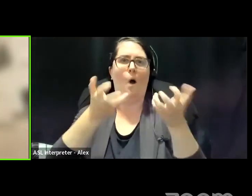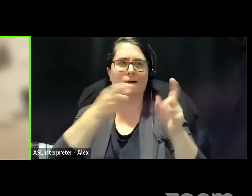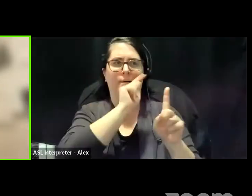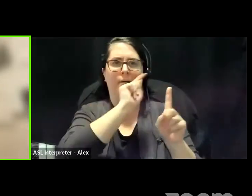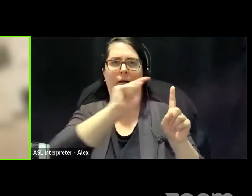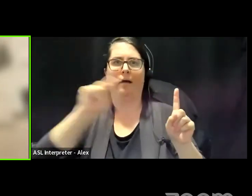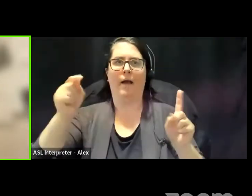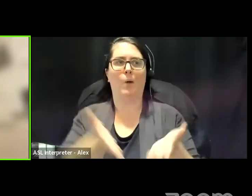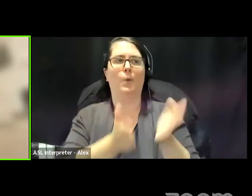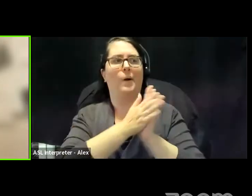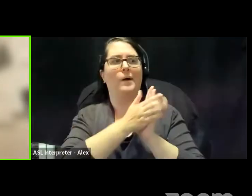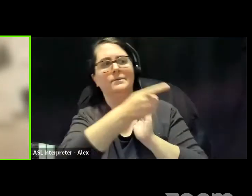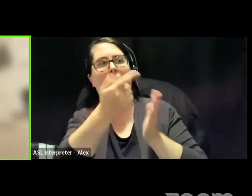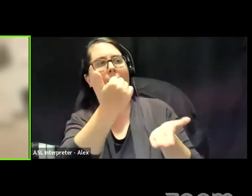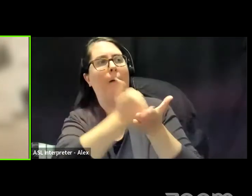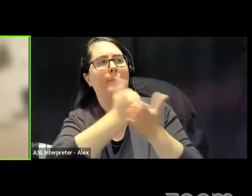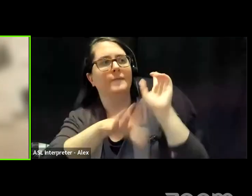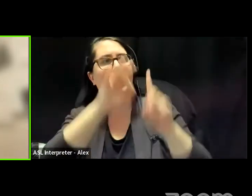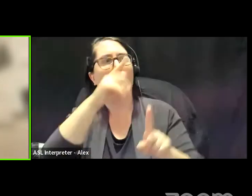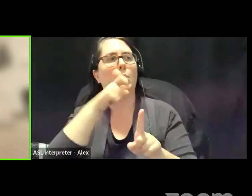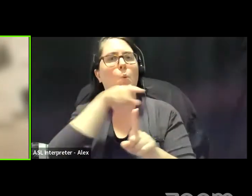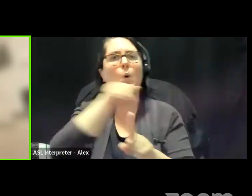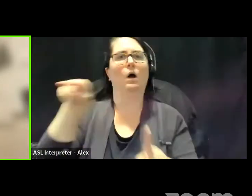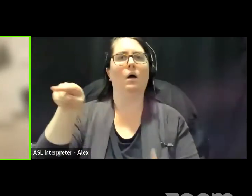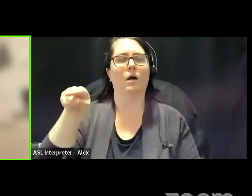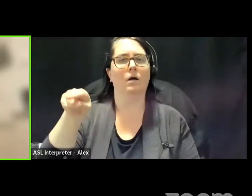requesting the public's assistance and identification.